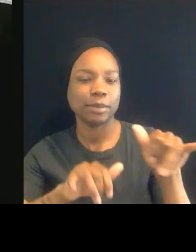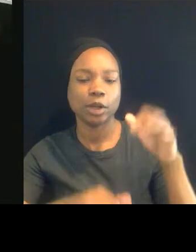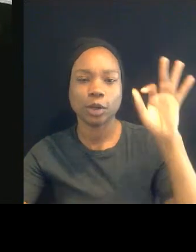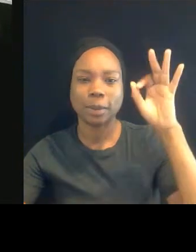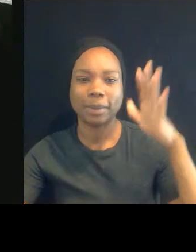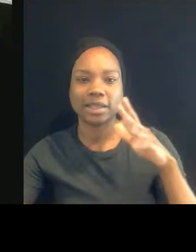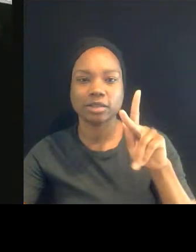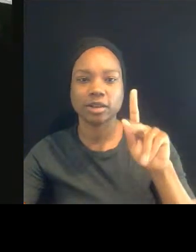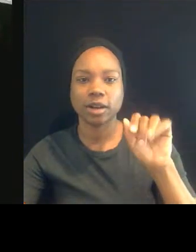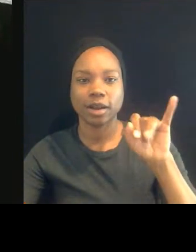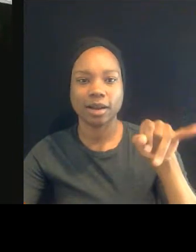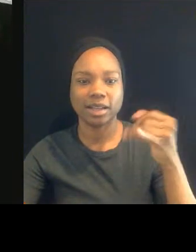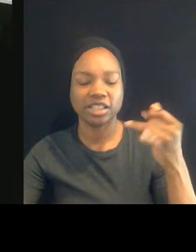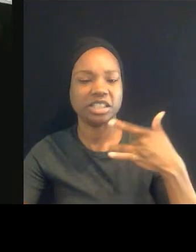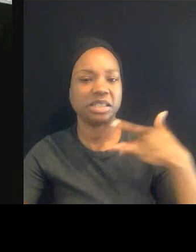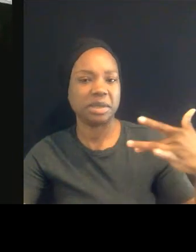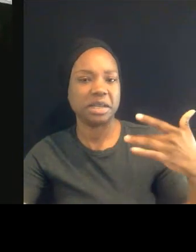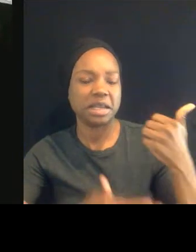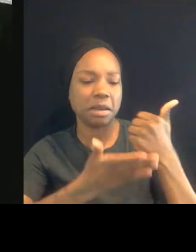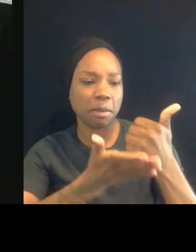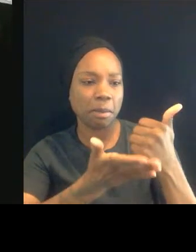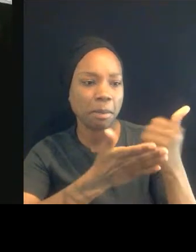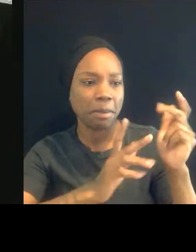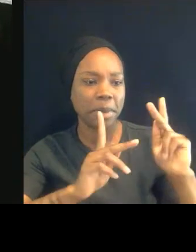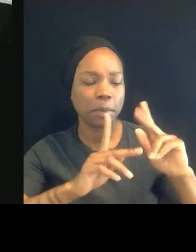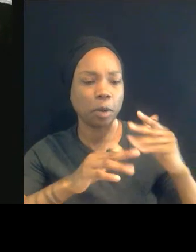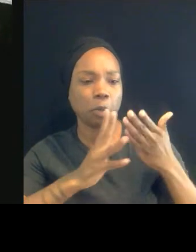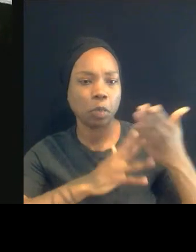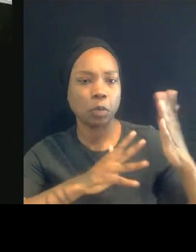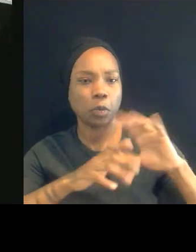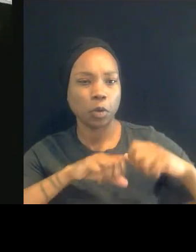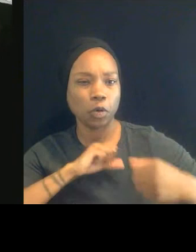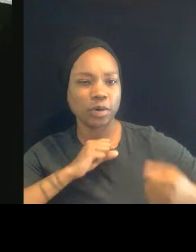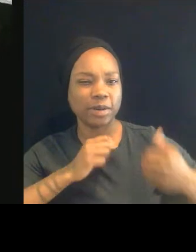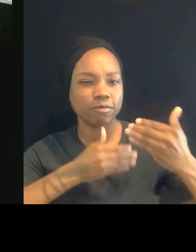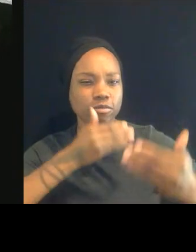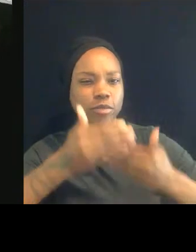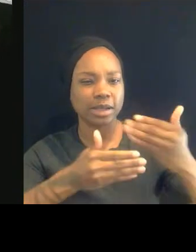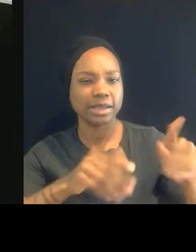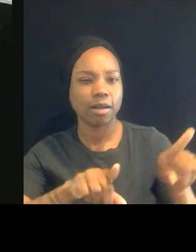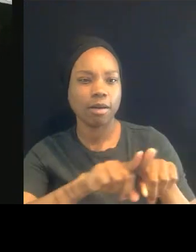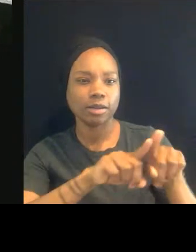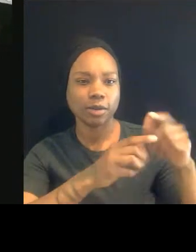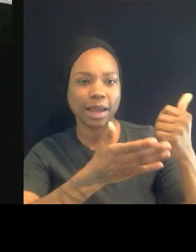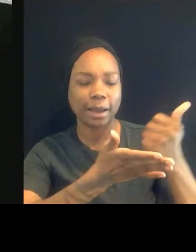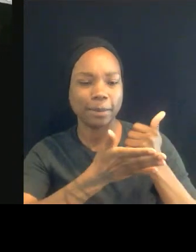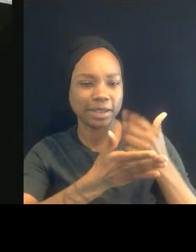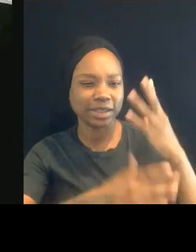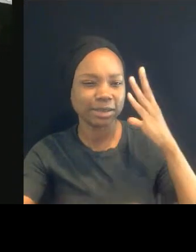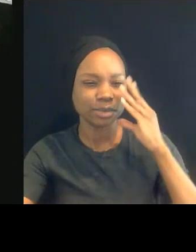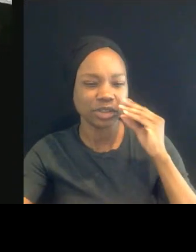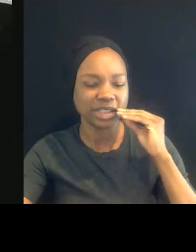us experience and make sense of all the things that are coming at us? What does this moment mean to you?